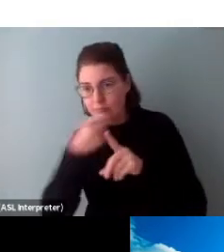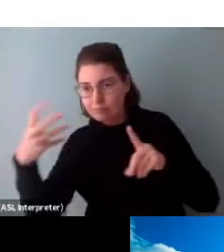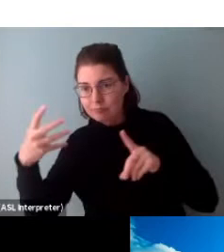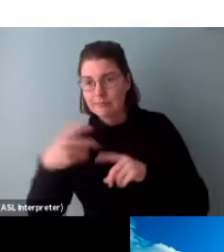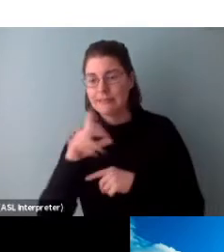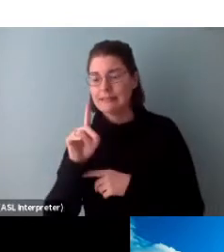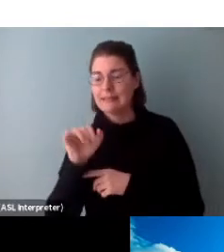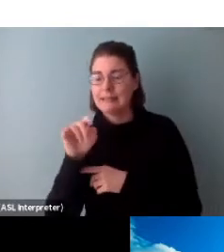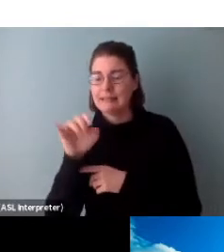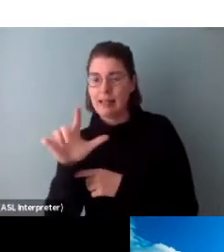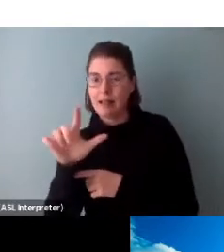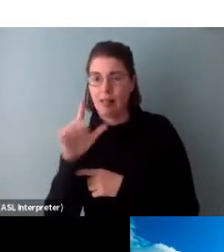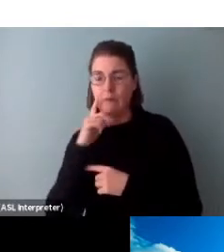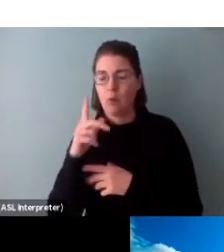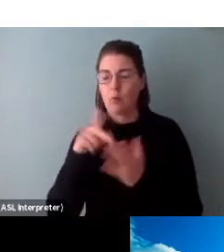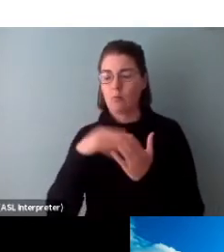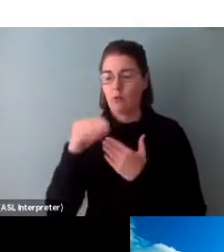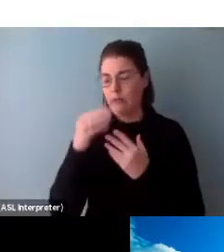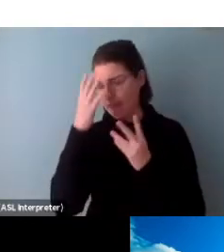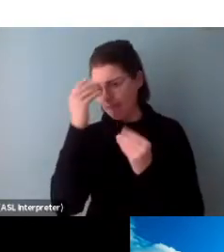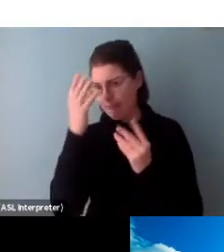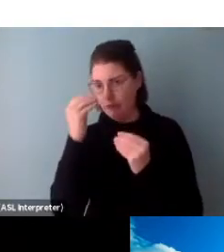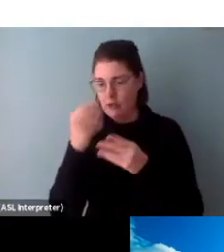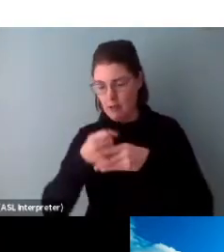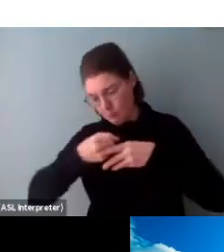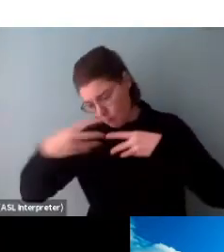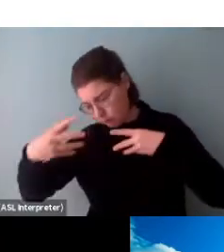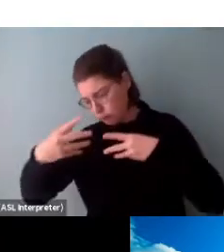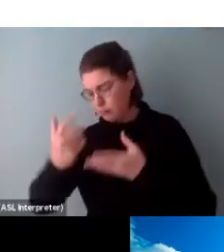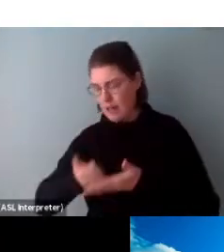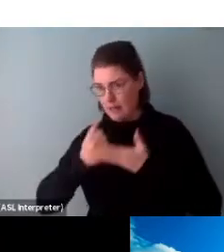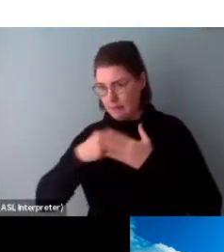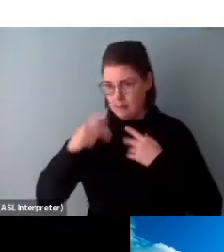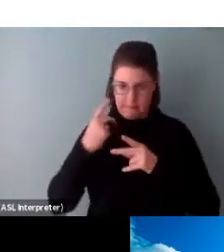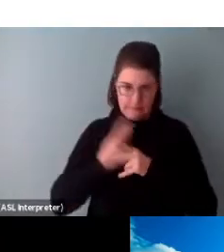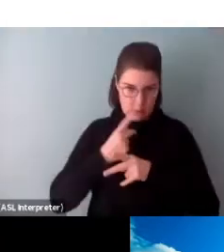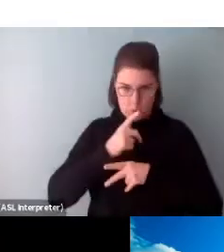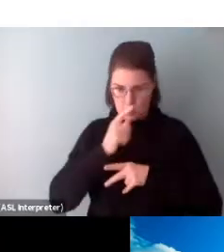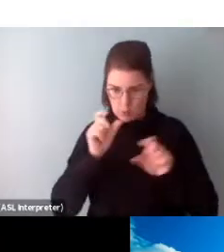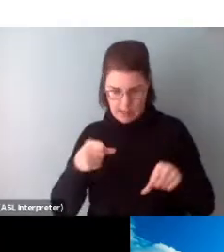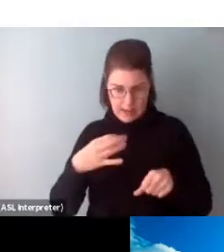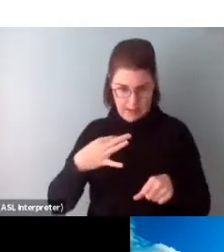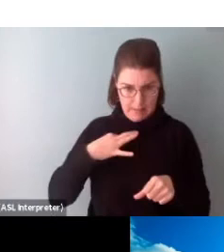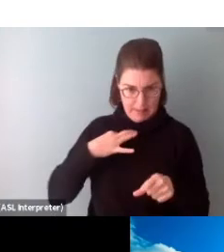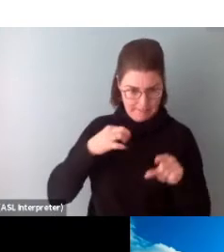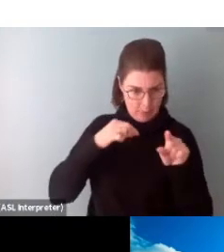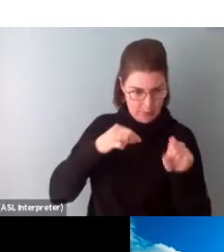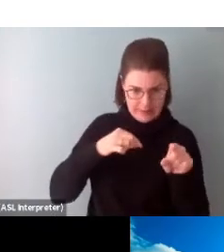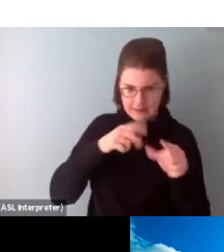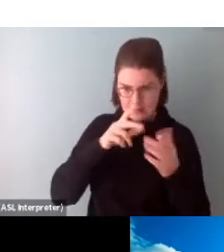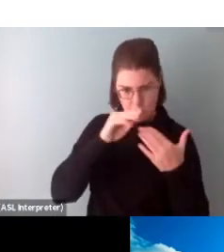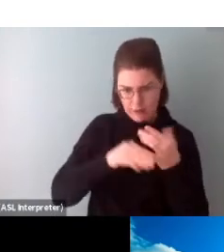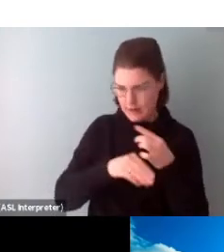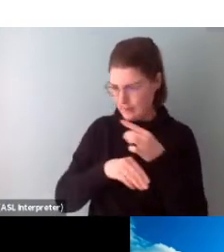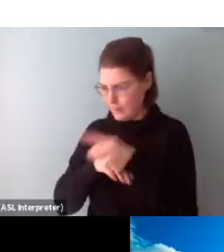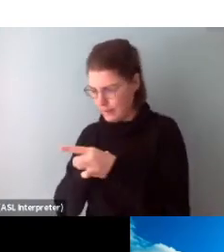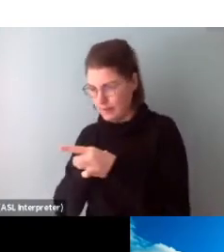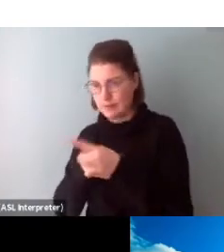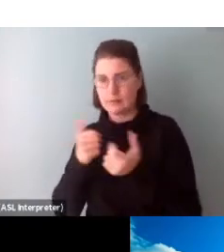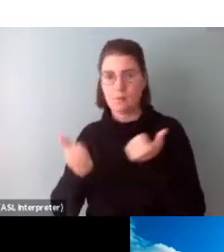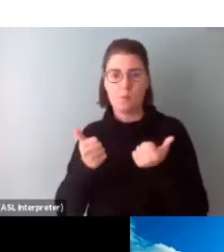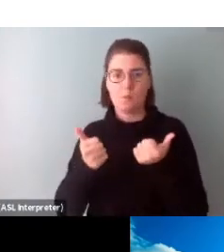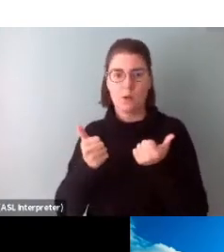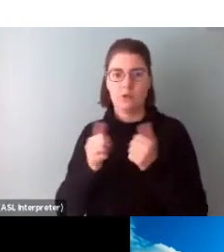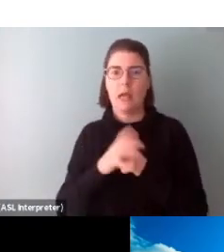guidelines, which has information that will be helpful to you to learn who is eligible for a particular program and what the program